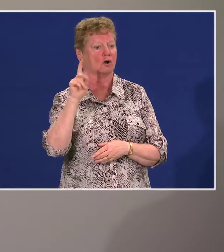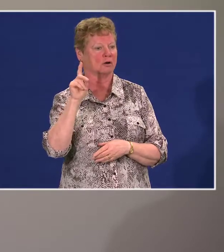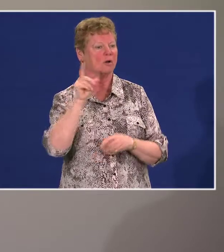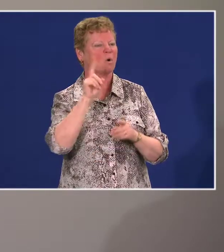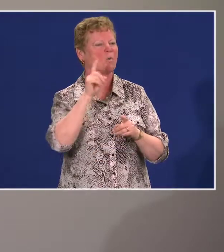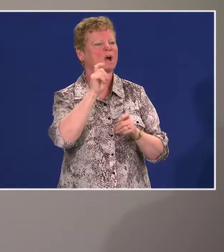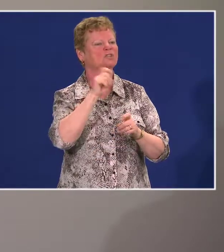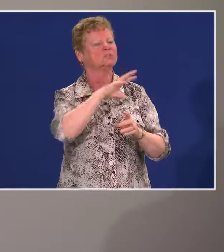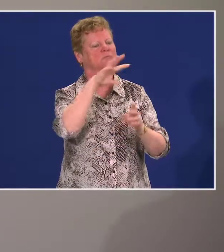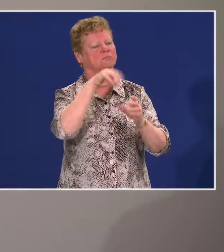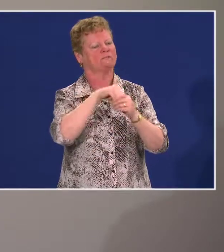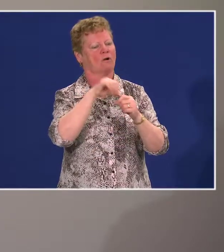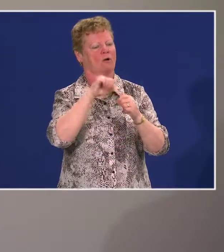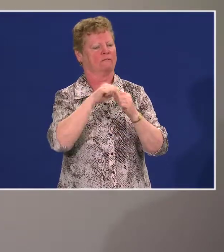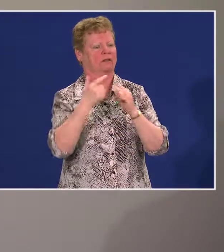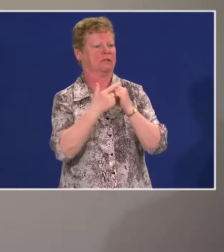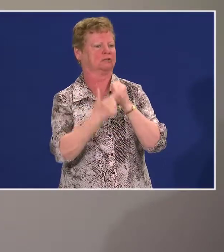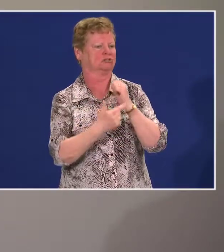the legislation.